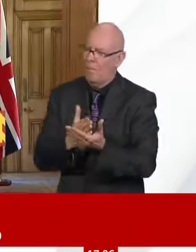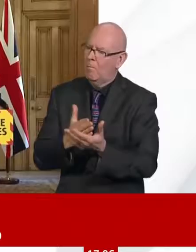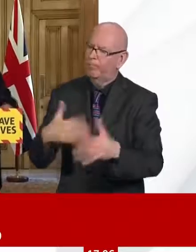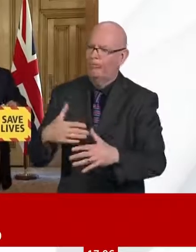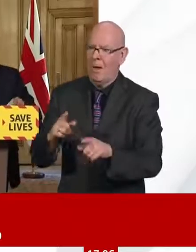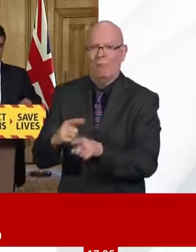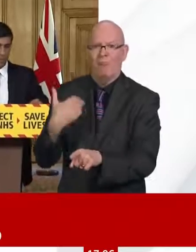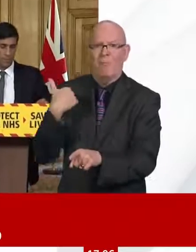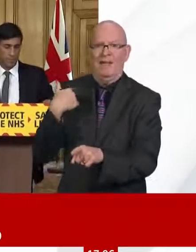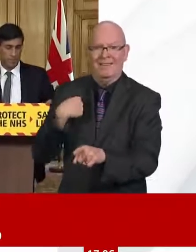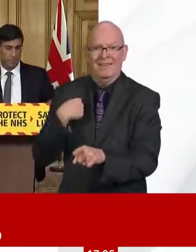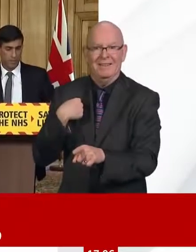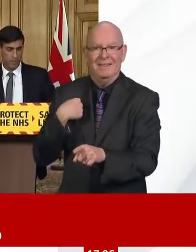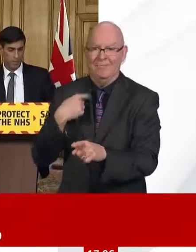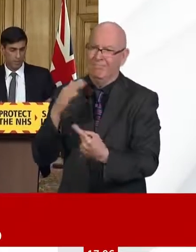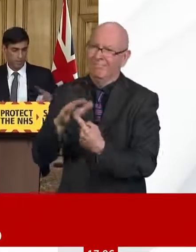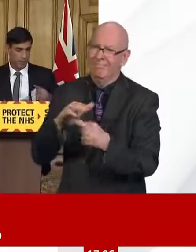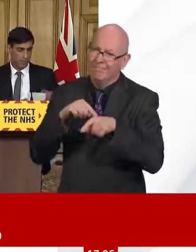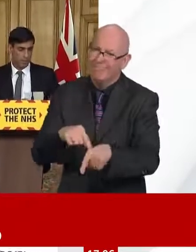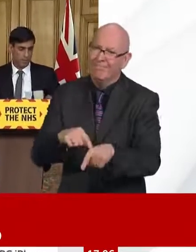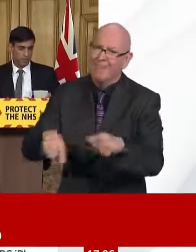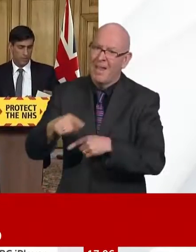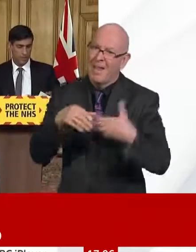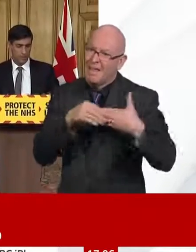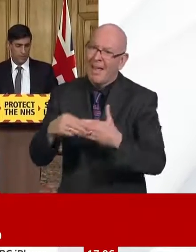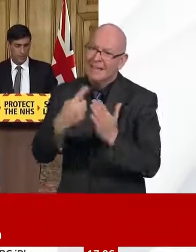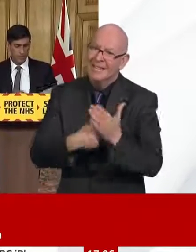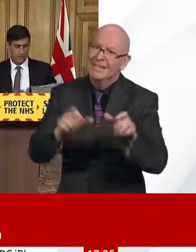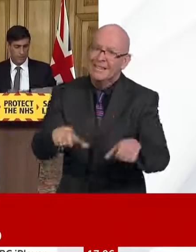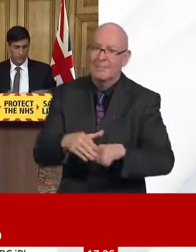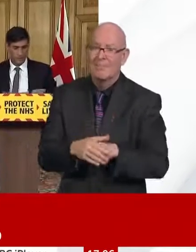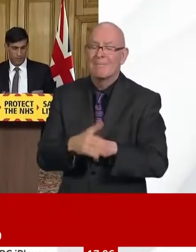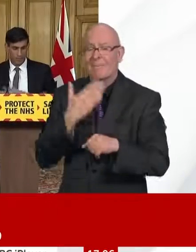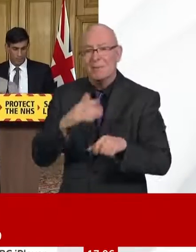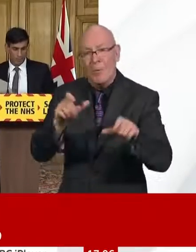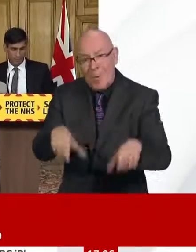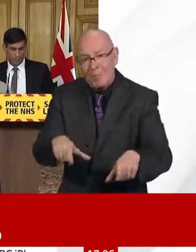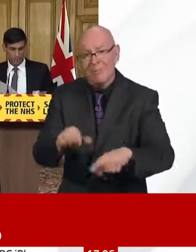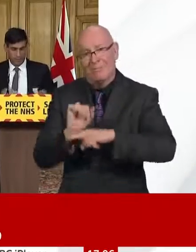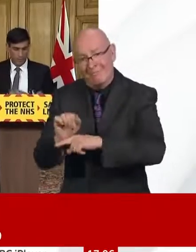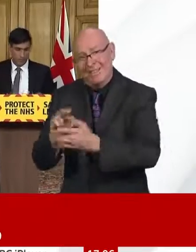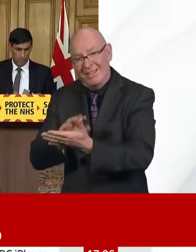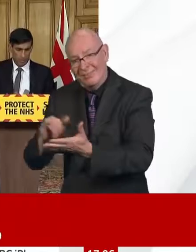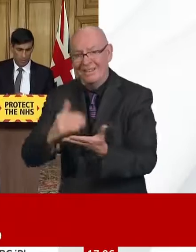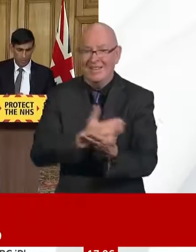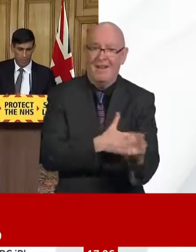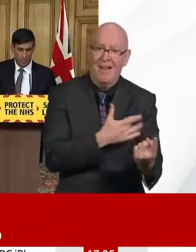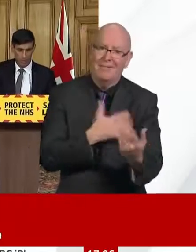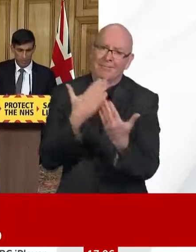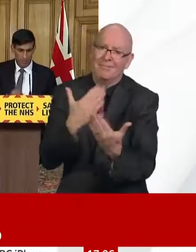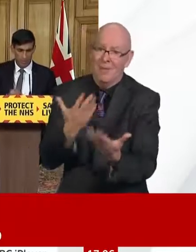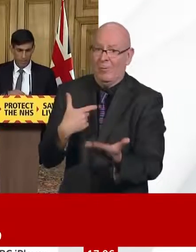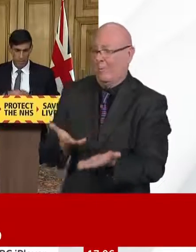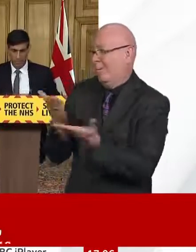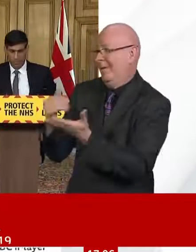Thank you. Well, as you've just heard, our main strategy in combating this virus is social distancing. So in other